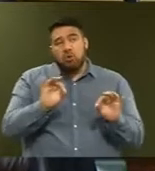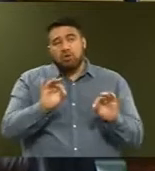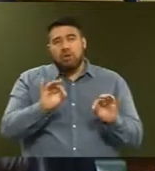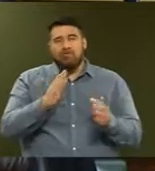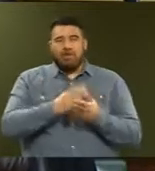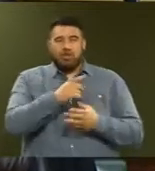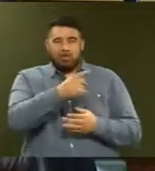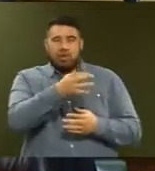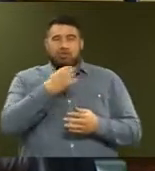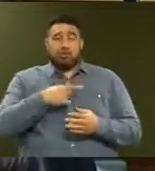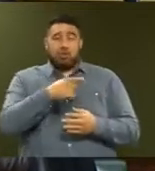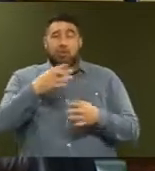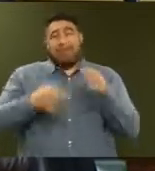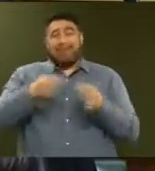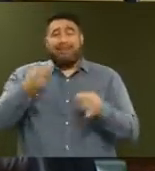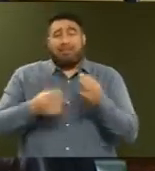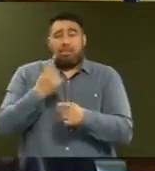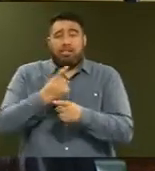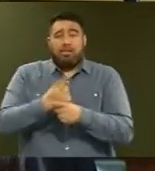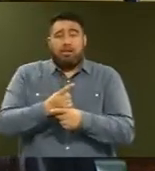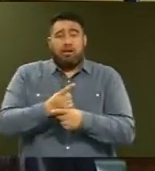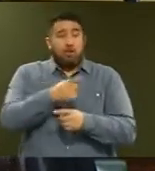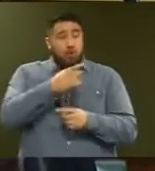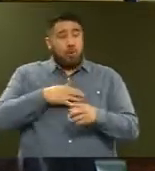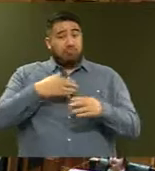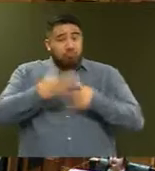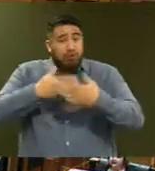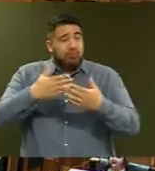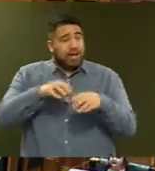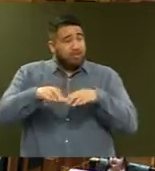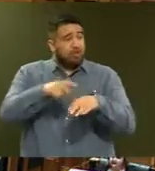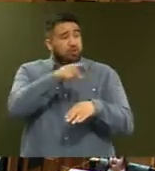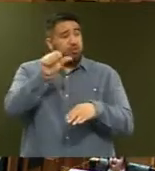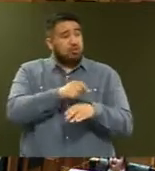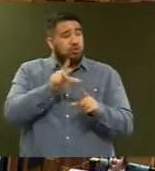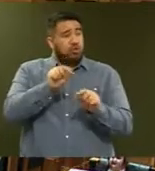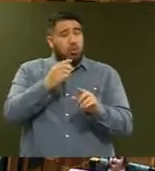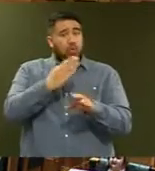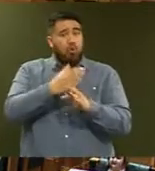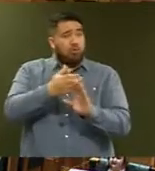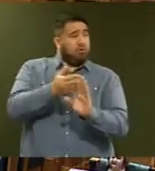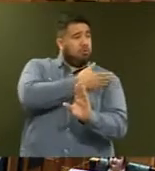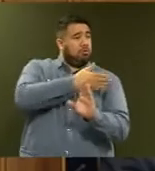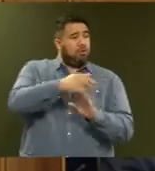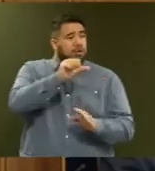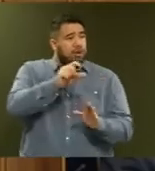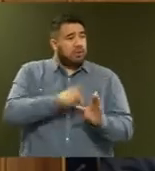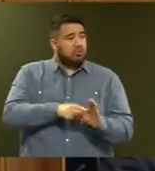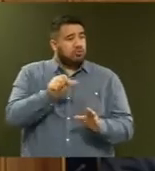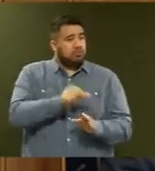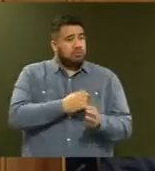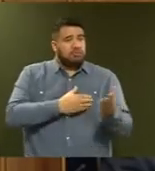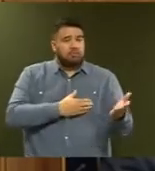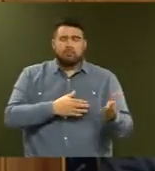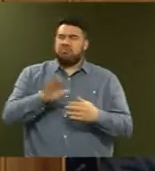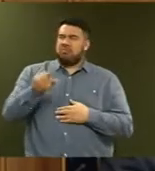wanted to make progress, they had nine years to do that. Mr Speaker, how does that answer reconcile with